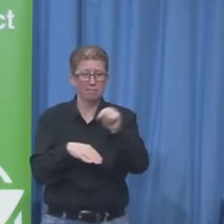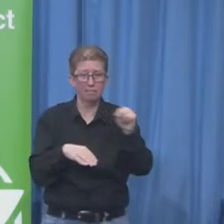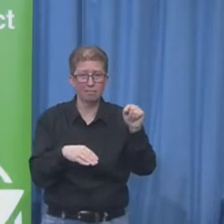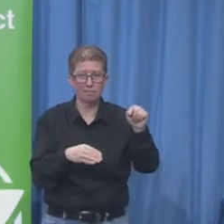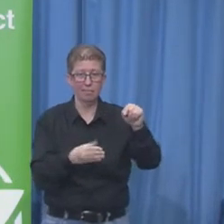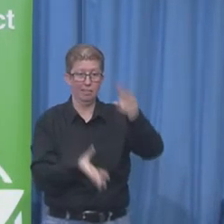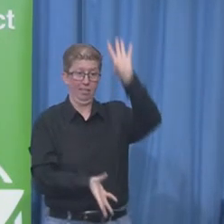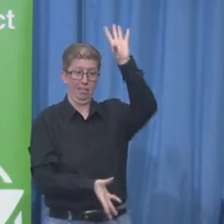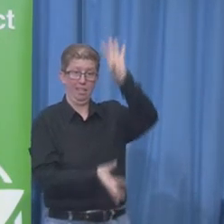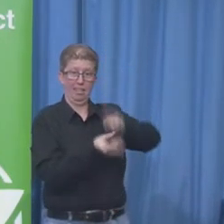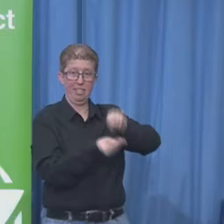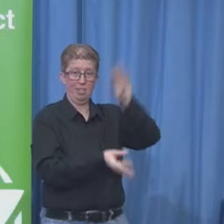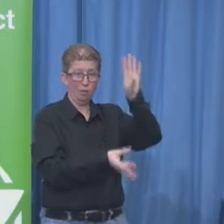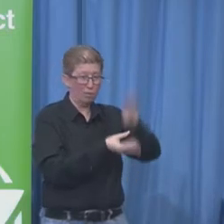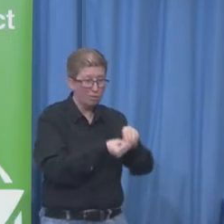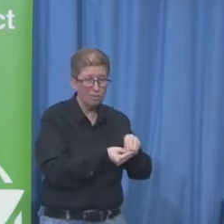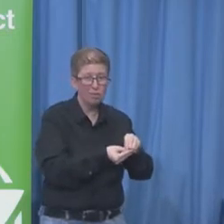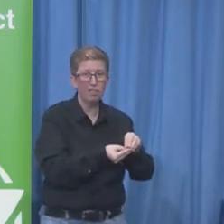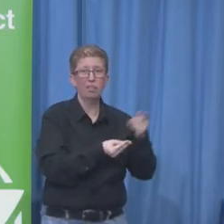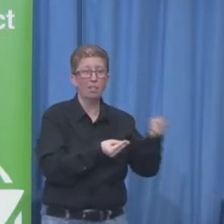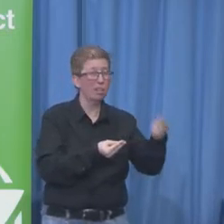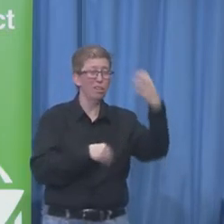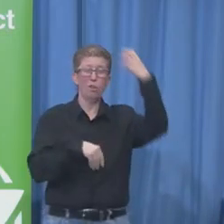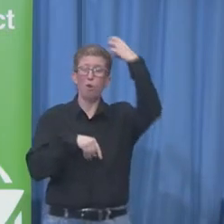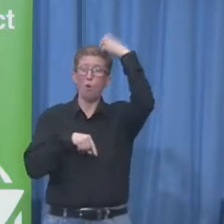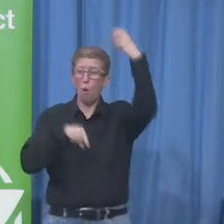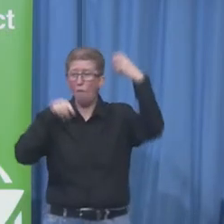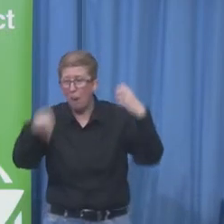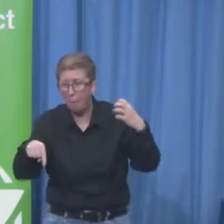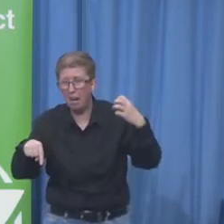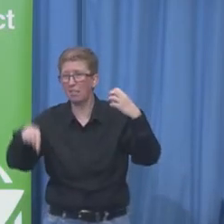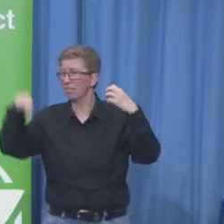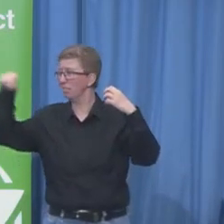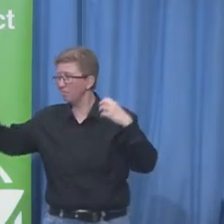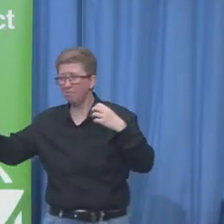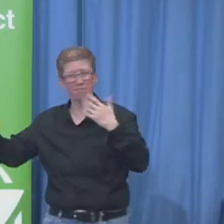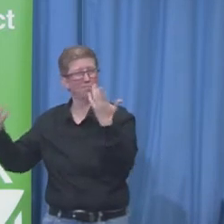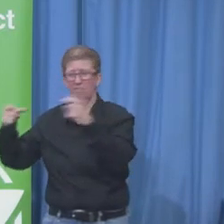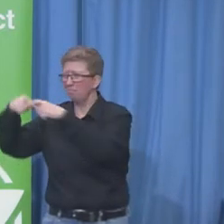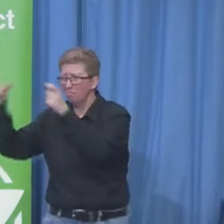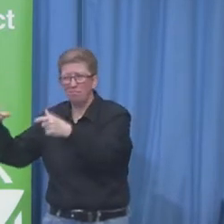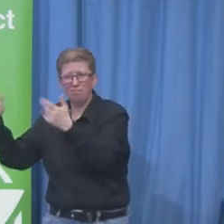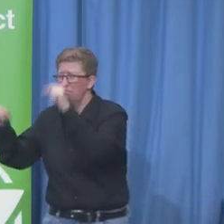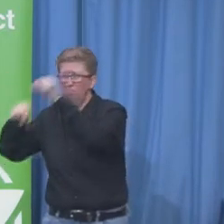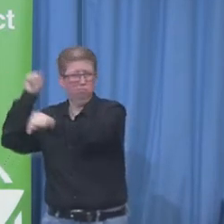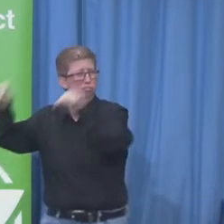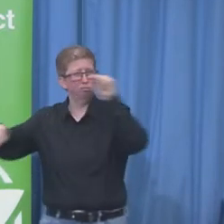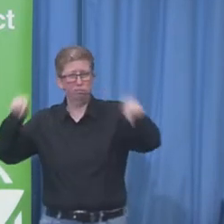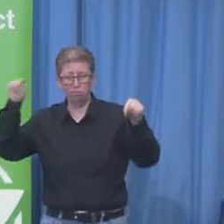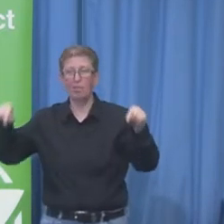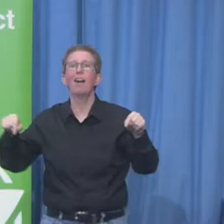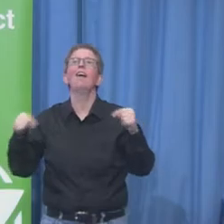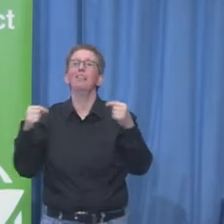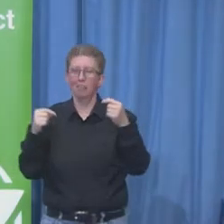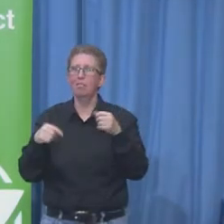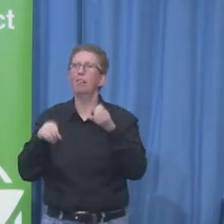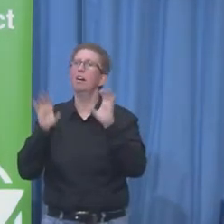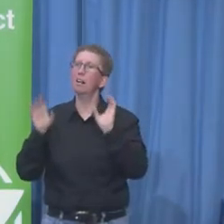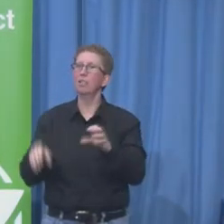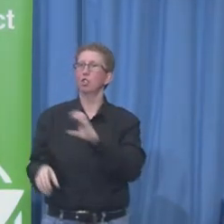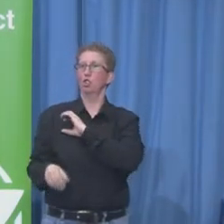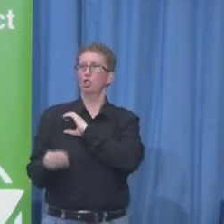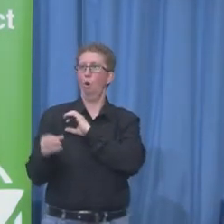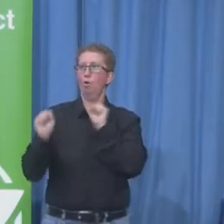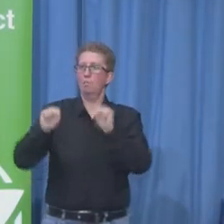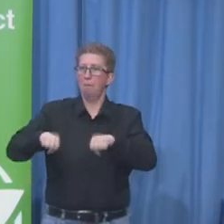And what greater legacy do we have than doing that? So I'm going to just close by thanking you for letting me talk. I hope you found this useful